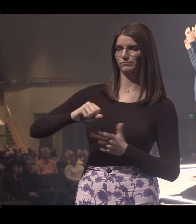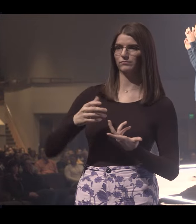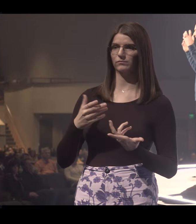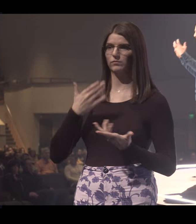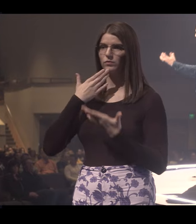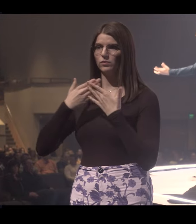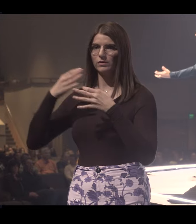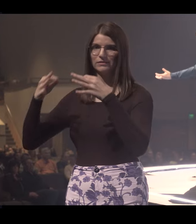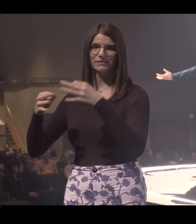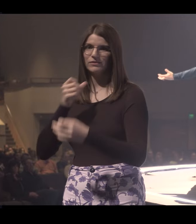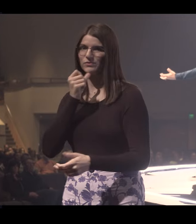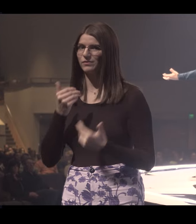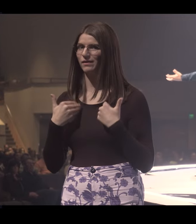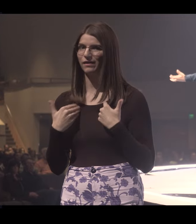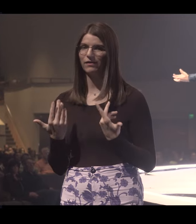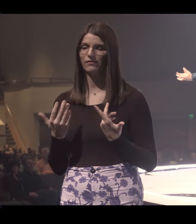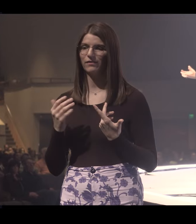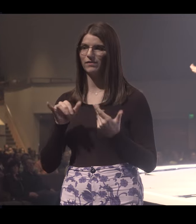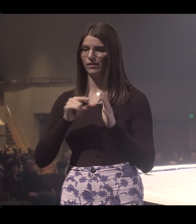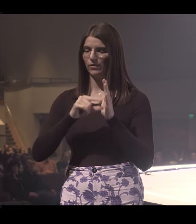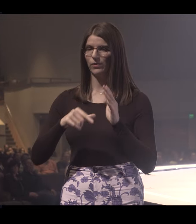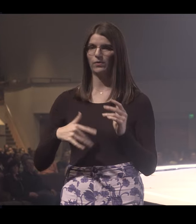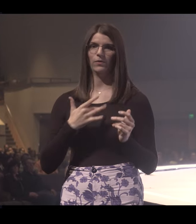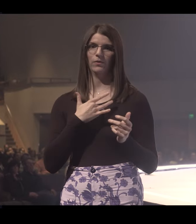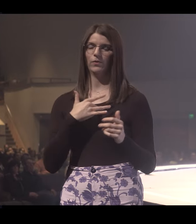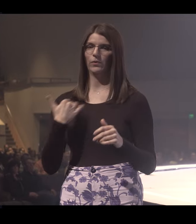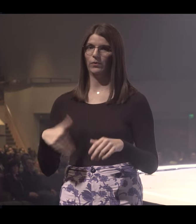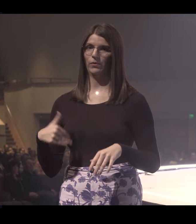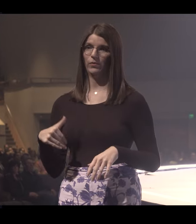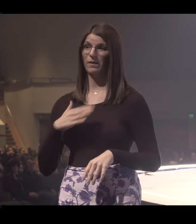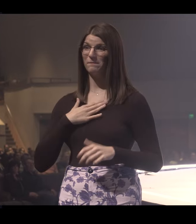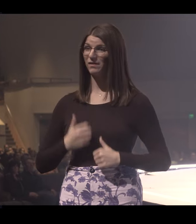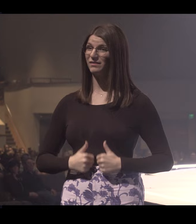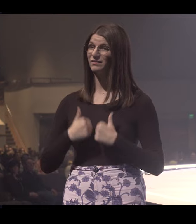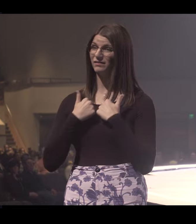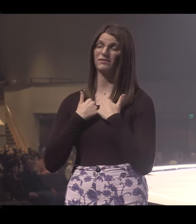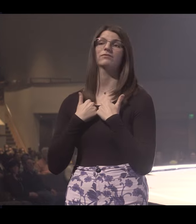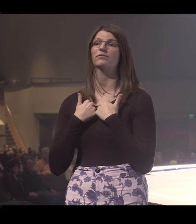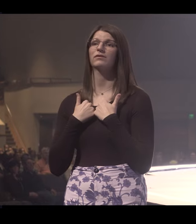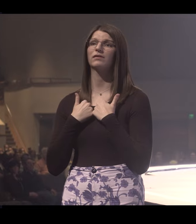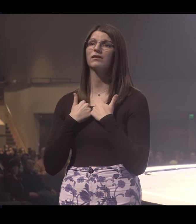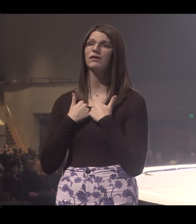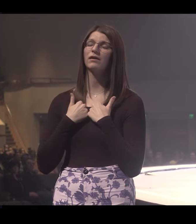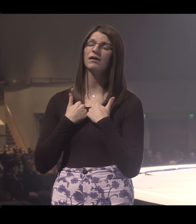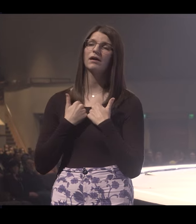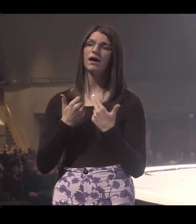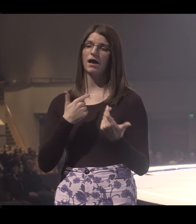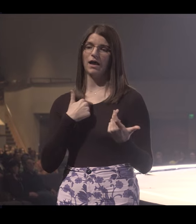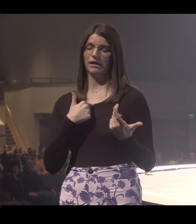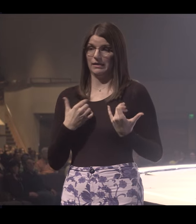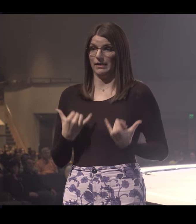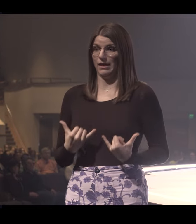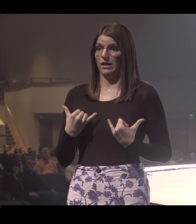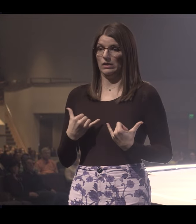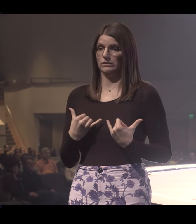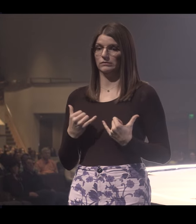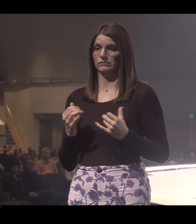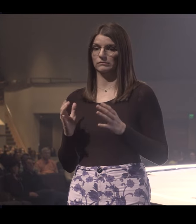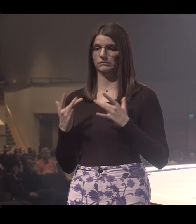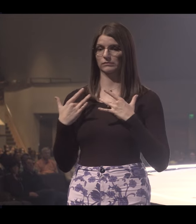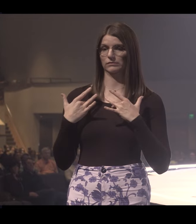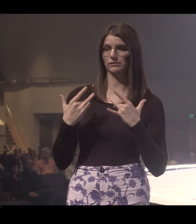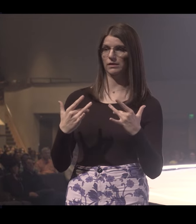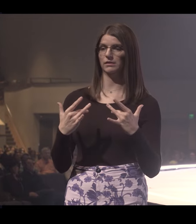have sound judgment anymore. And that verse is so convicting to me because I know in my own life, I just, I find myself even now